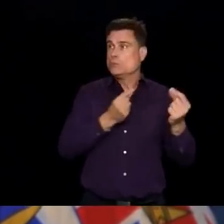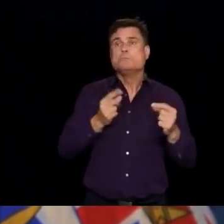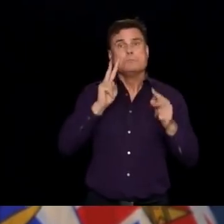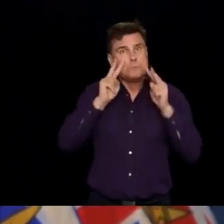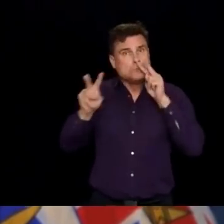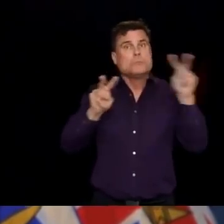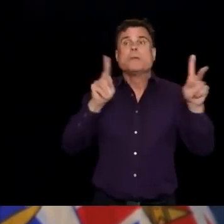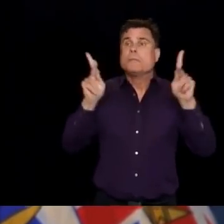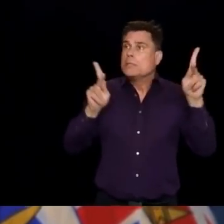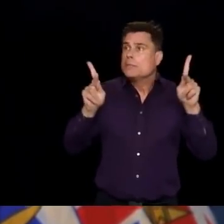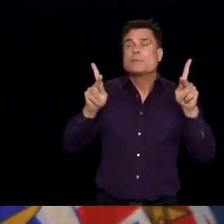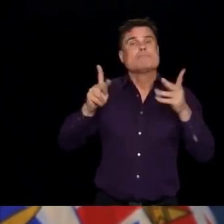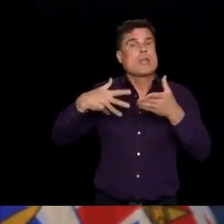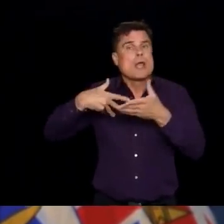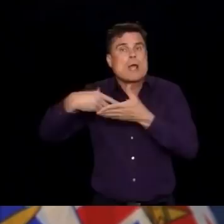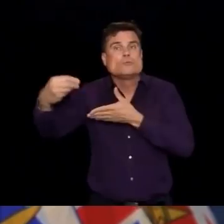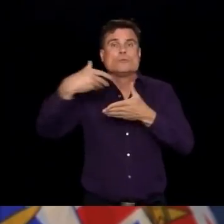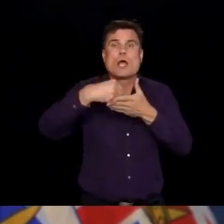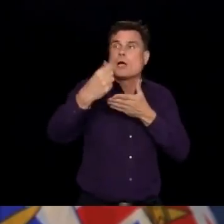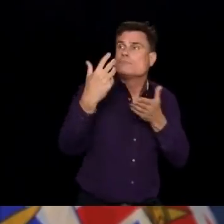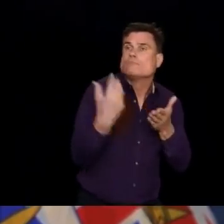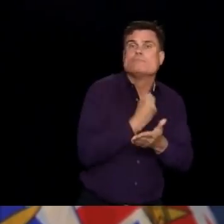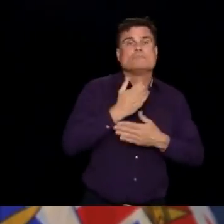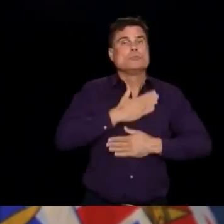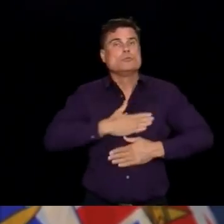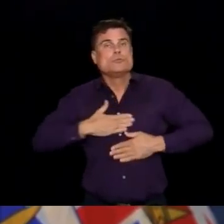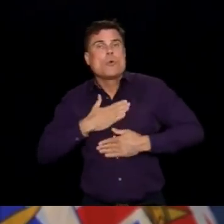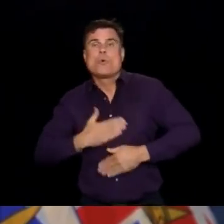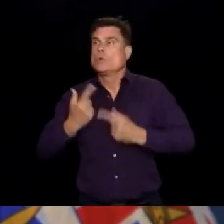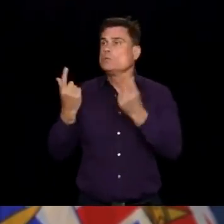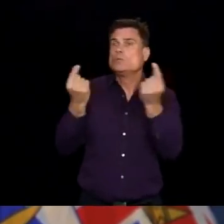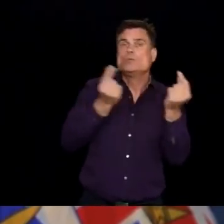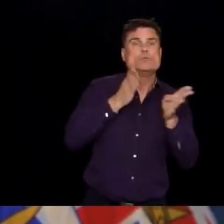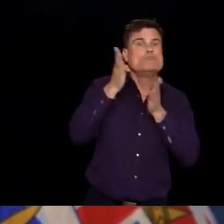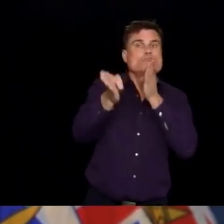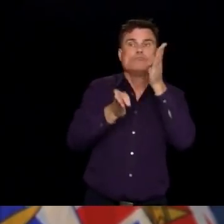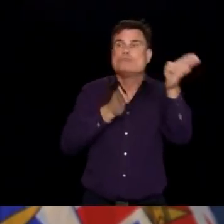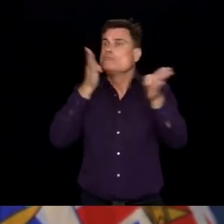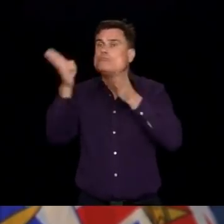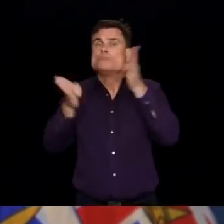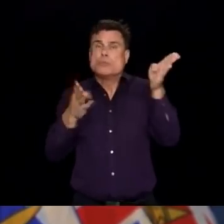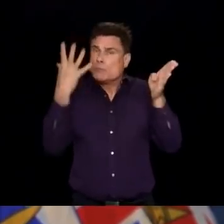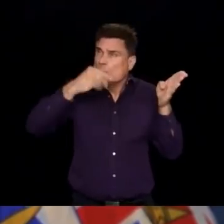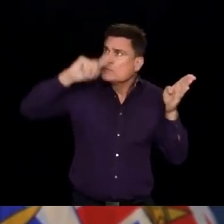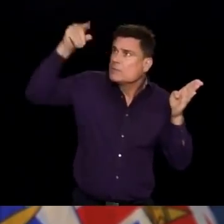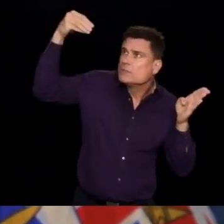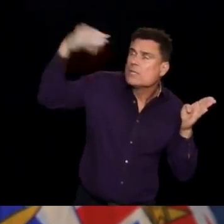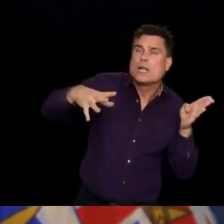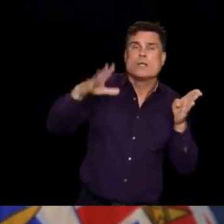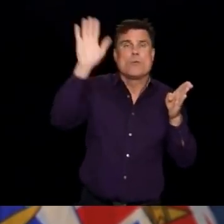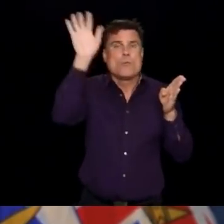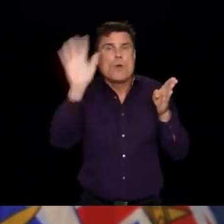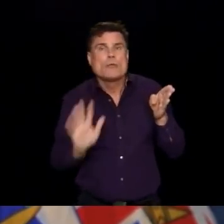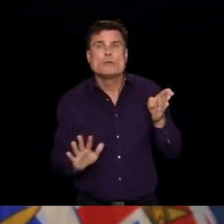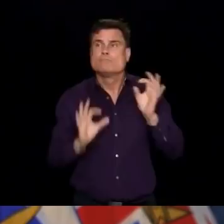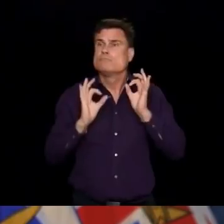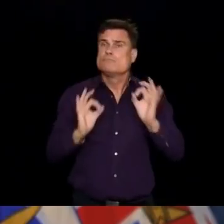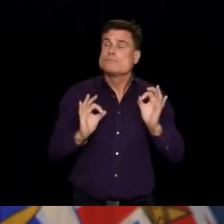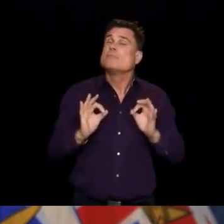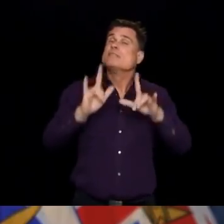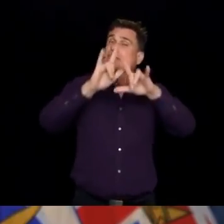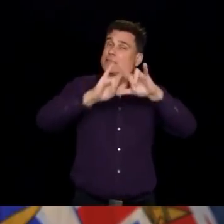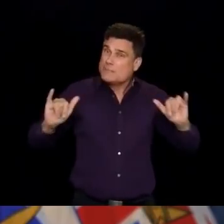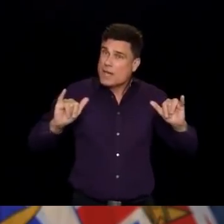activities that we can do safely right now. But importantly, we are following the rules that we have